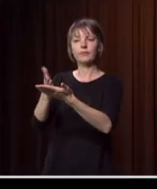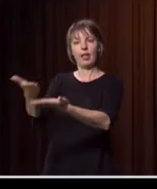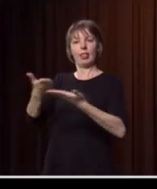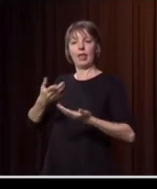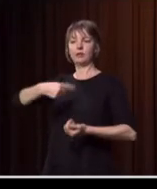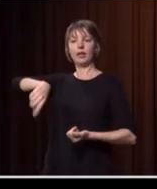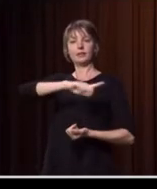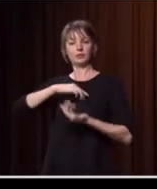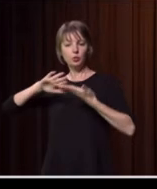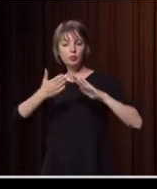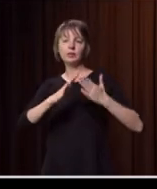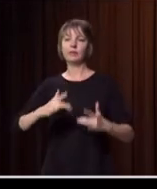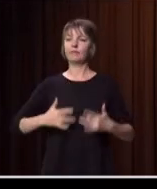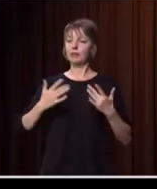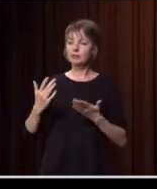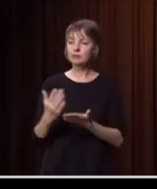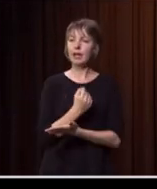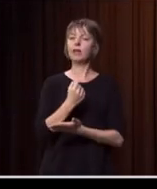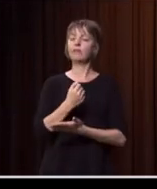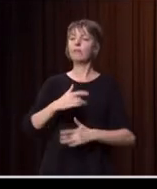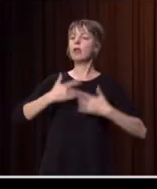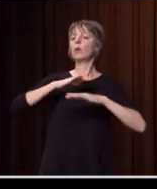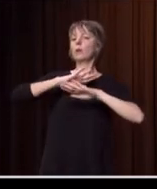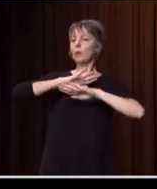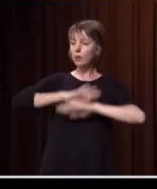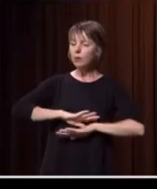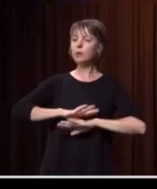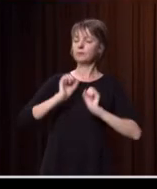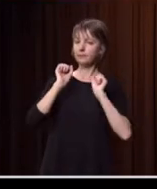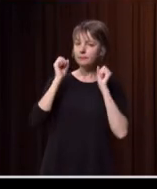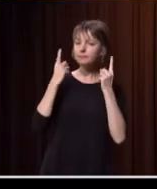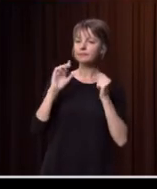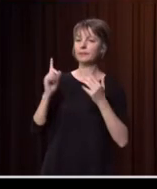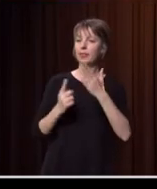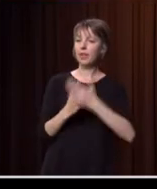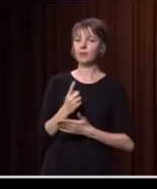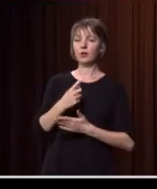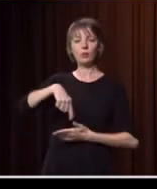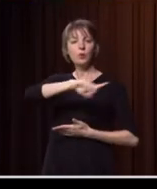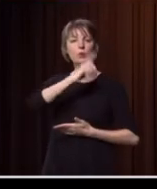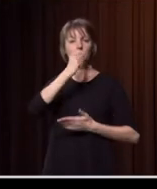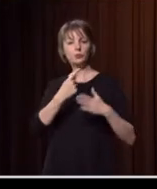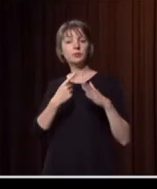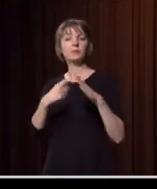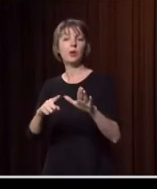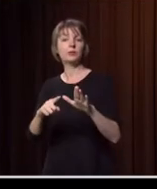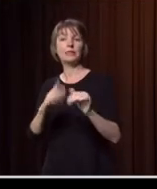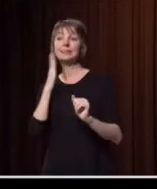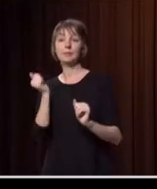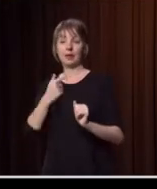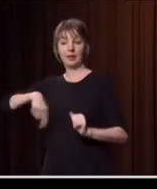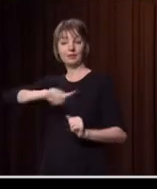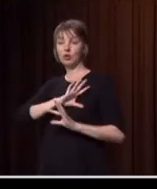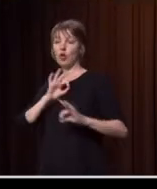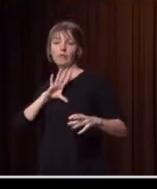to feel safe, assured, and able to respond, even if we weren't in those communities,